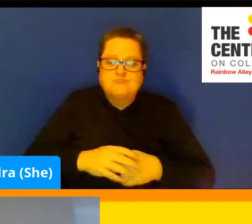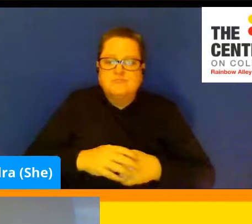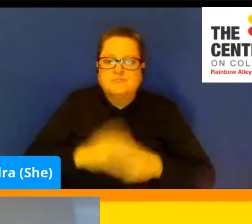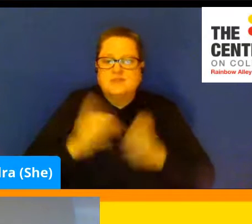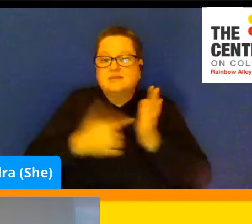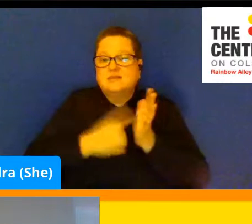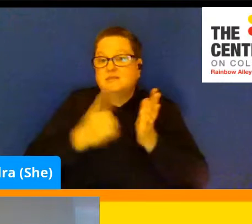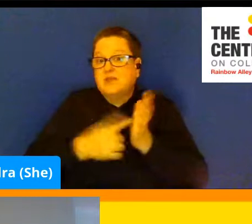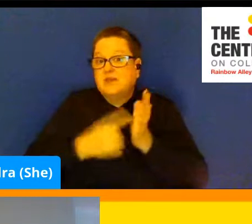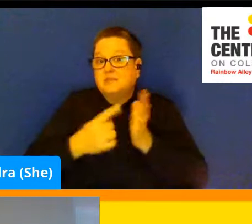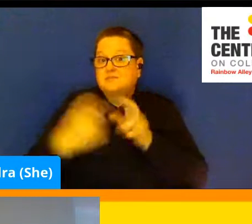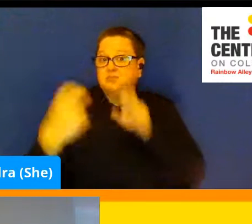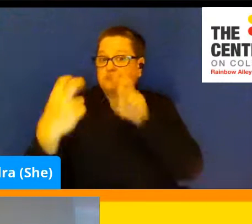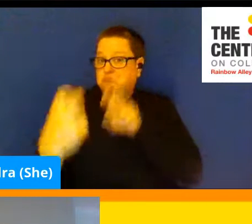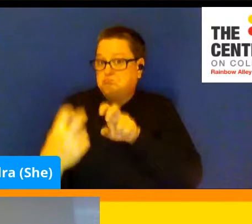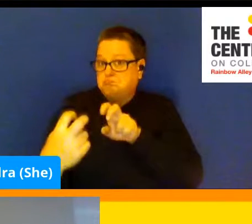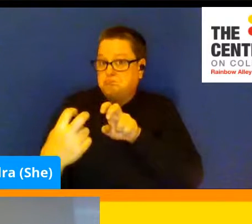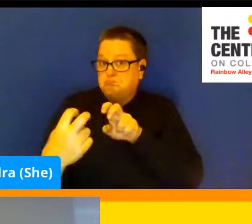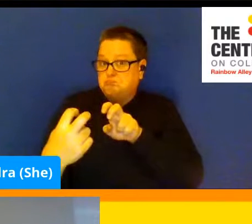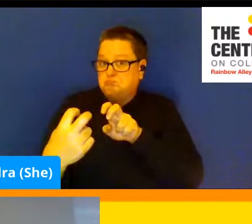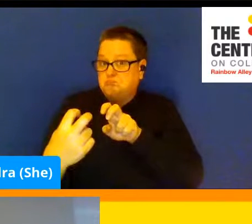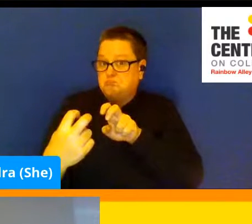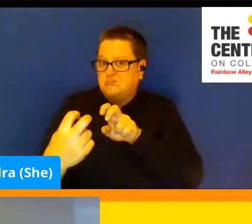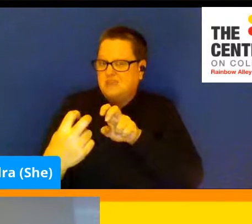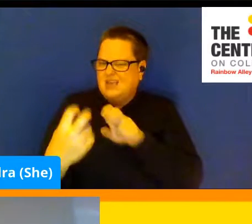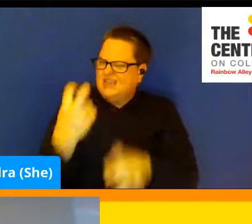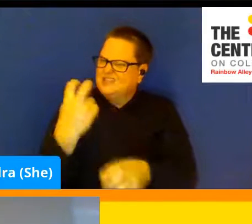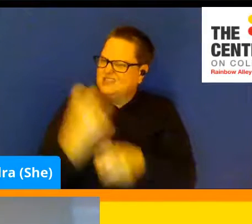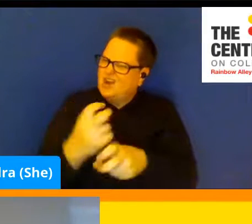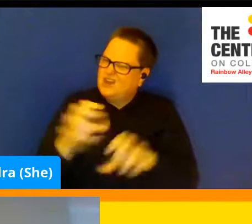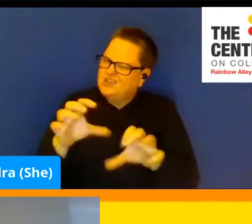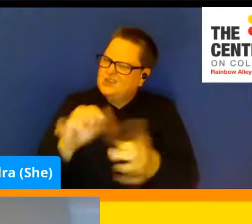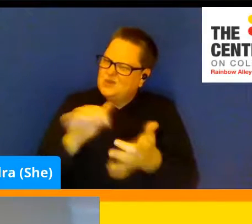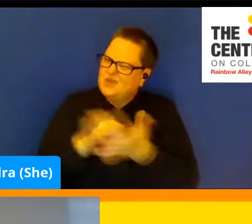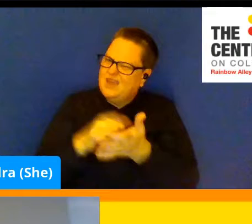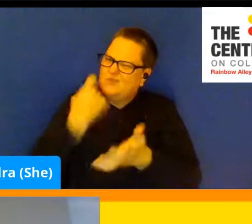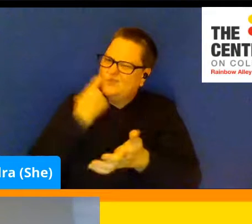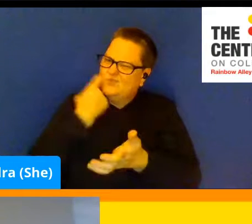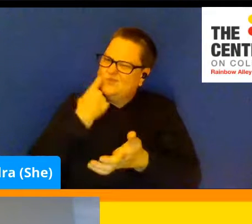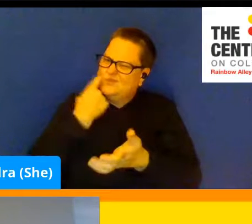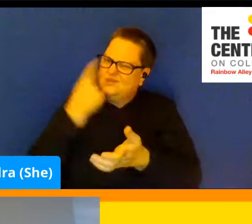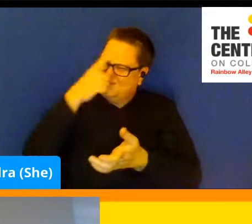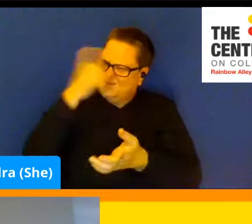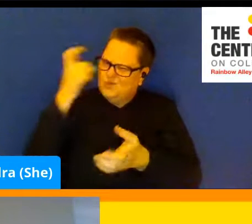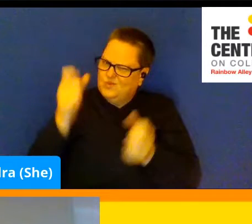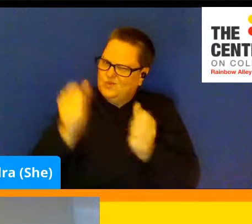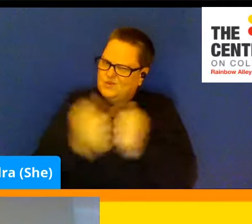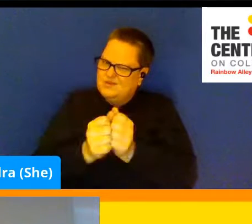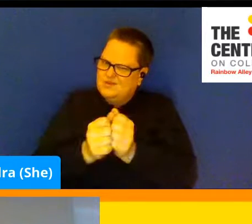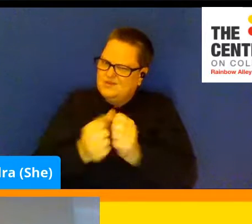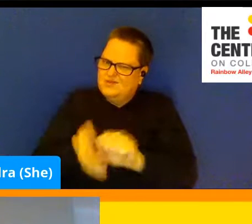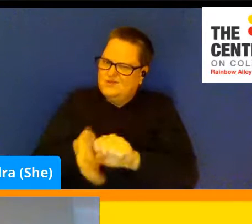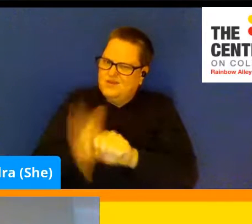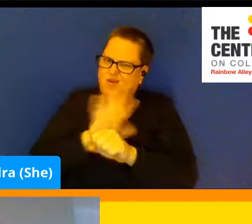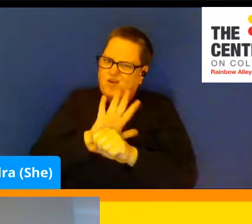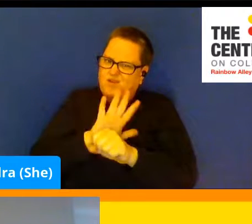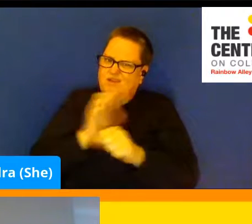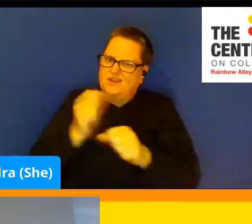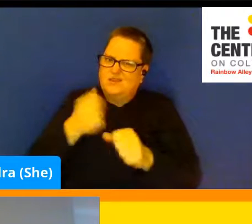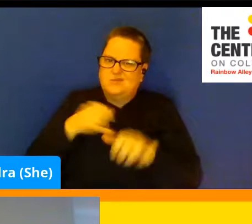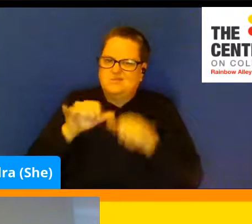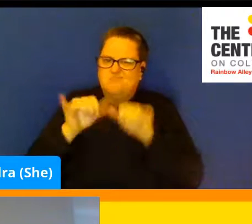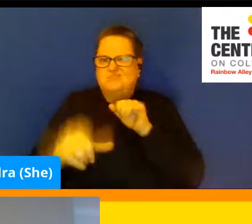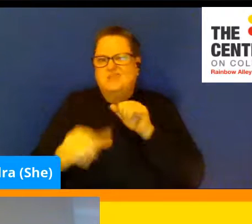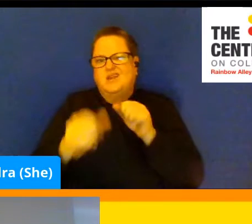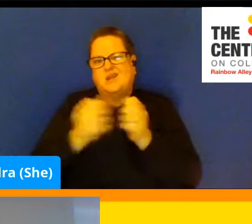together with them if I can. It's been hard to do that lately since we've all been in our houses and not